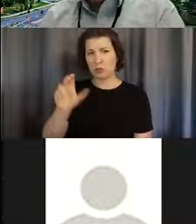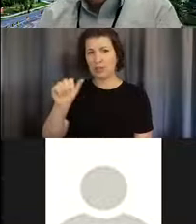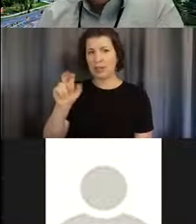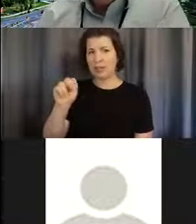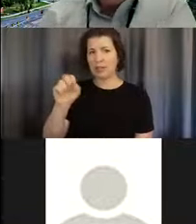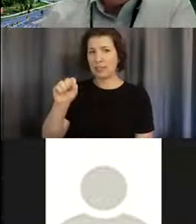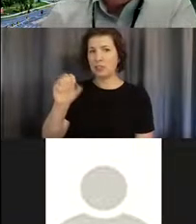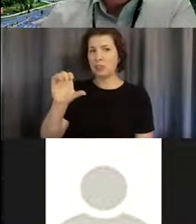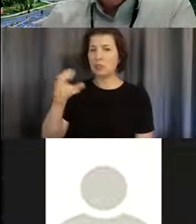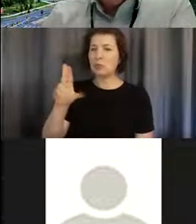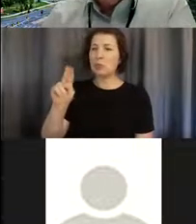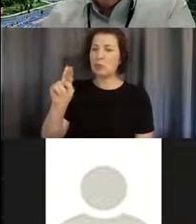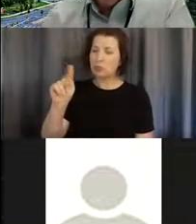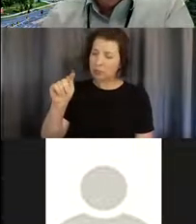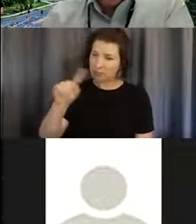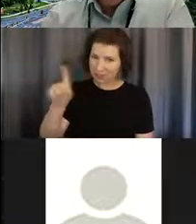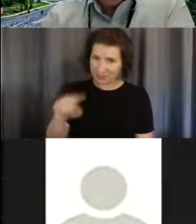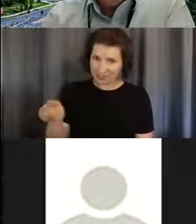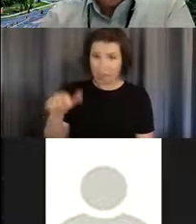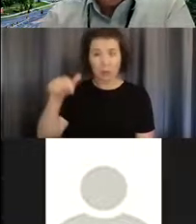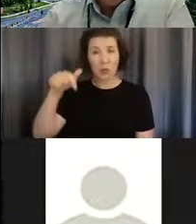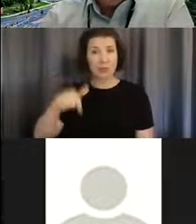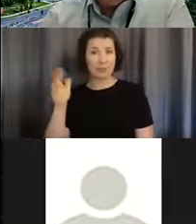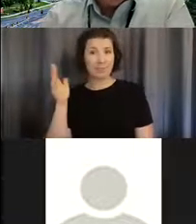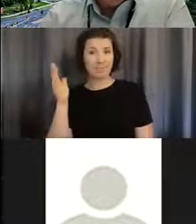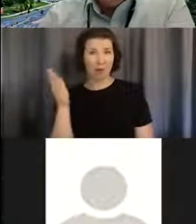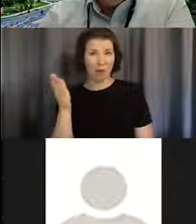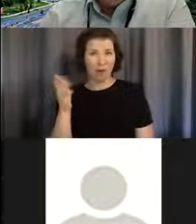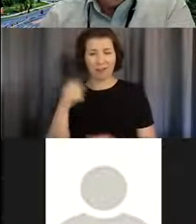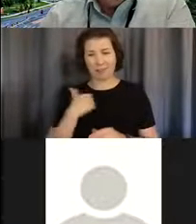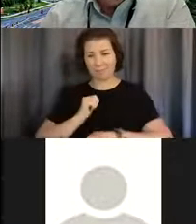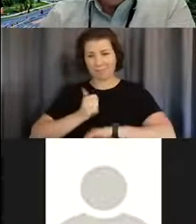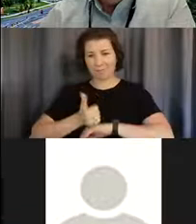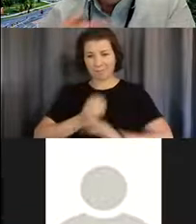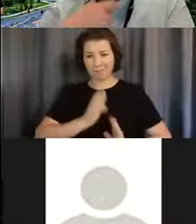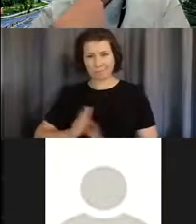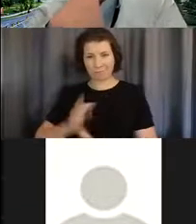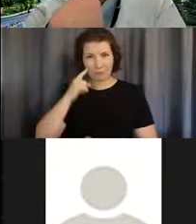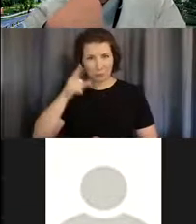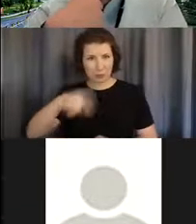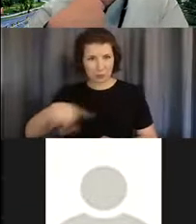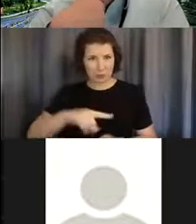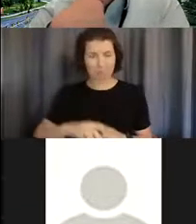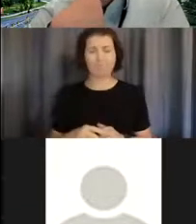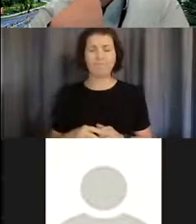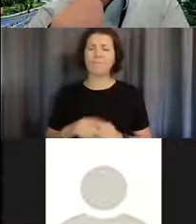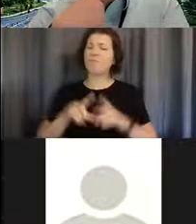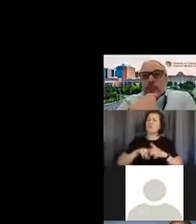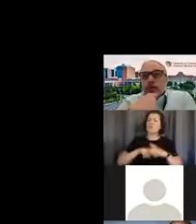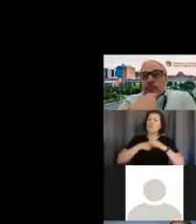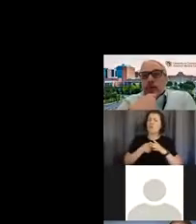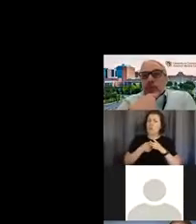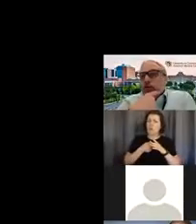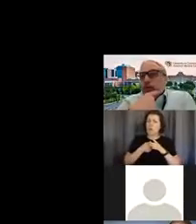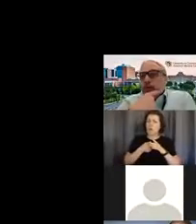And so this talk here I have organized, starting off really going to go through